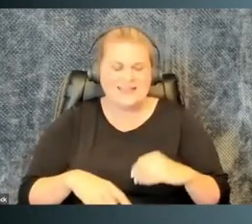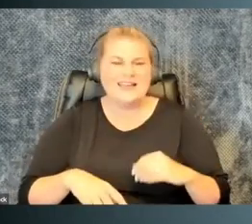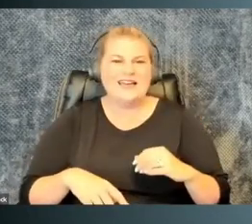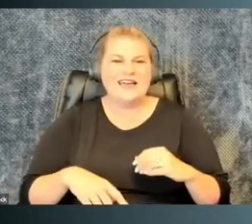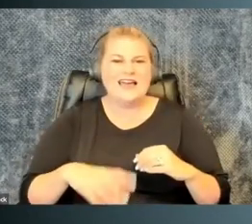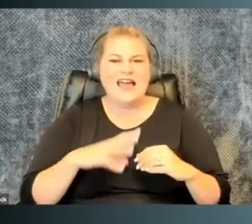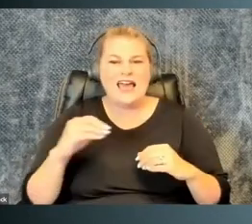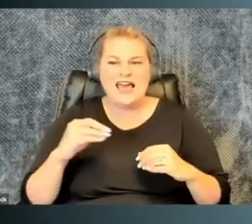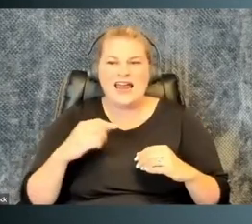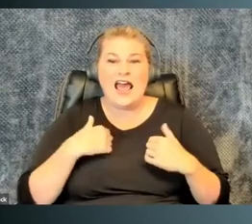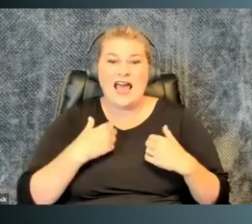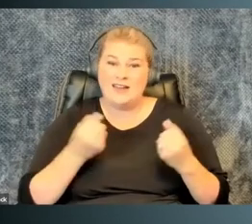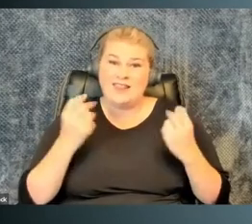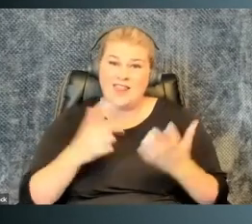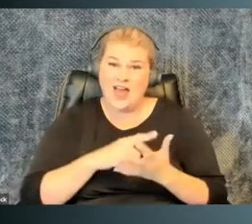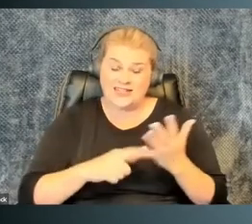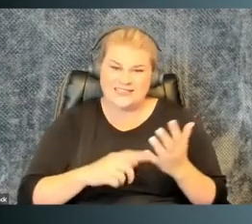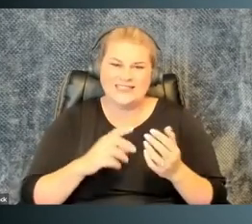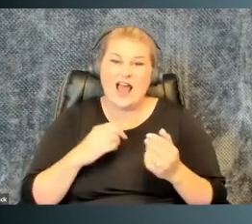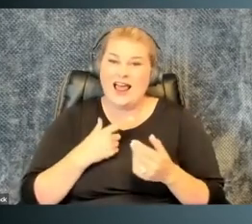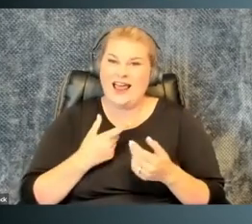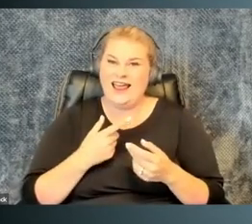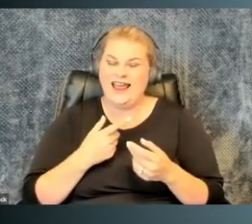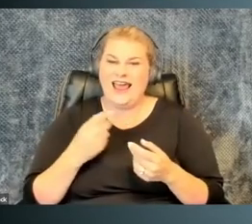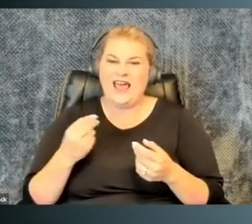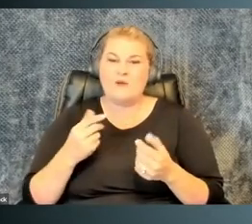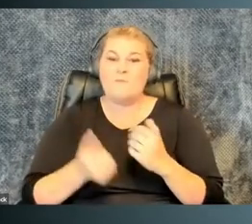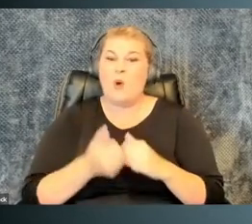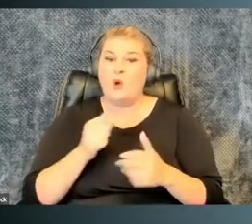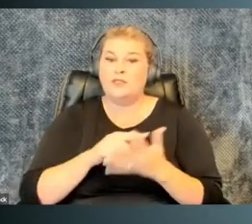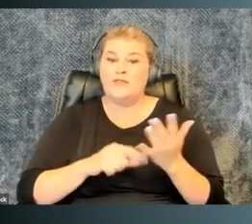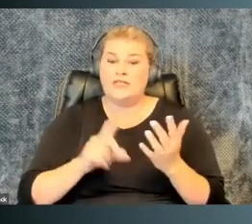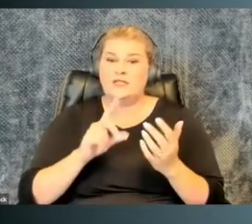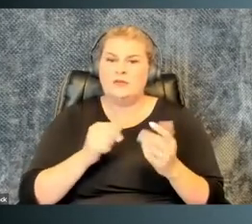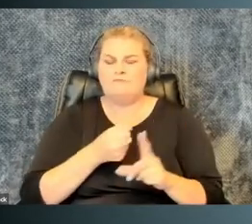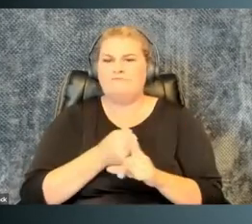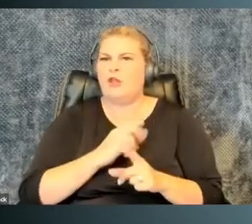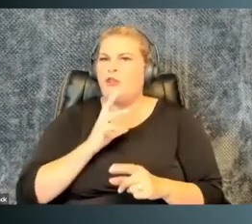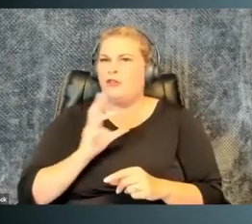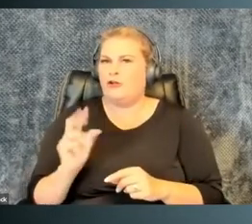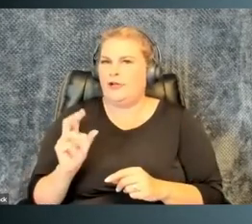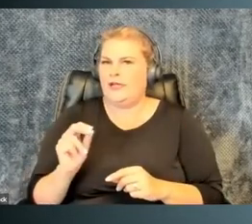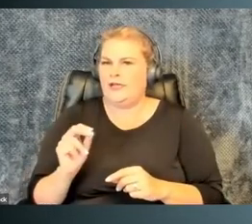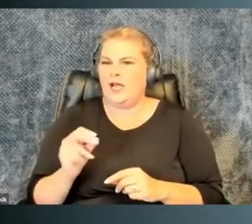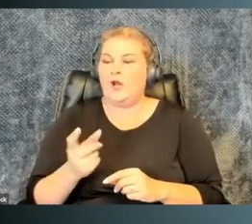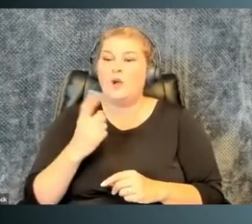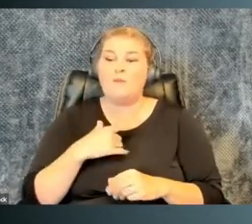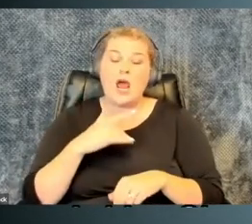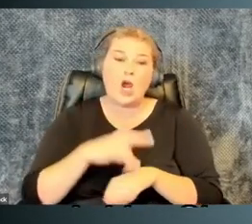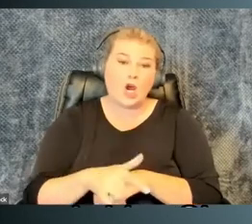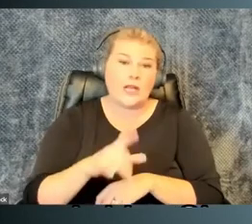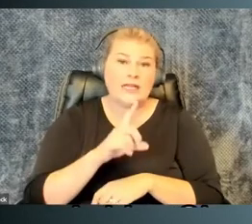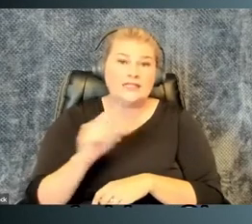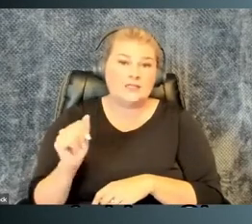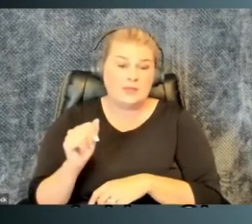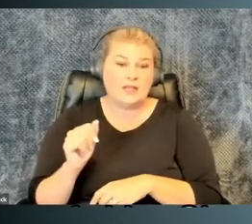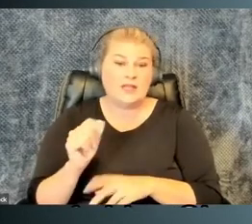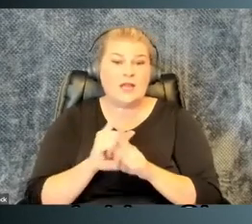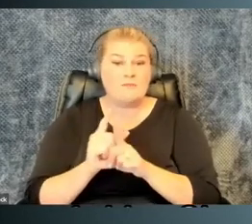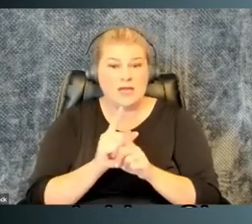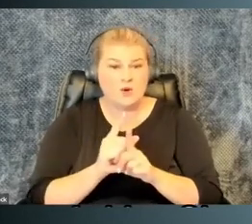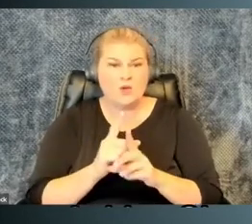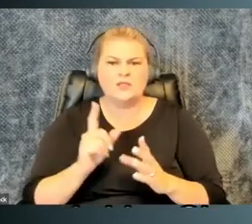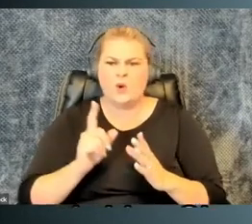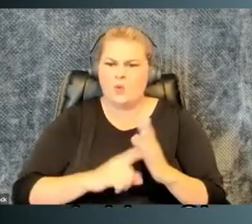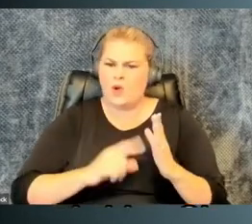You know, bingo, I've got the card. And most of these disabilities I acquired at age 30. And one of my early disability